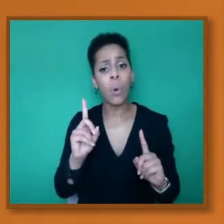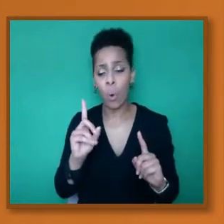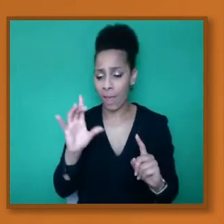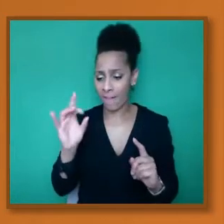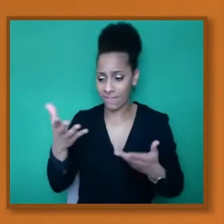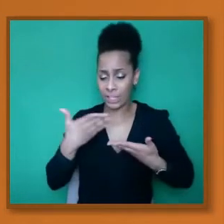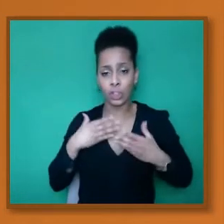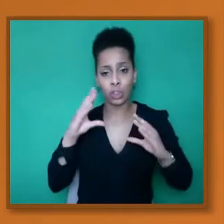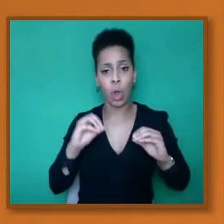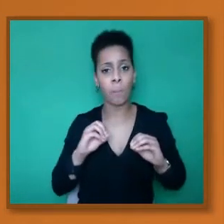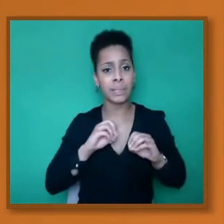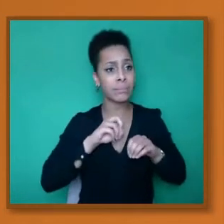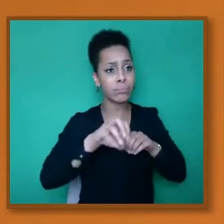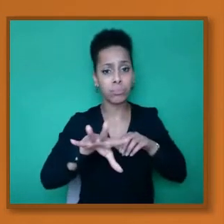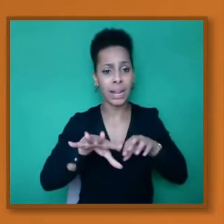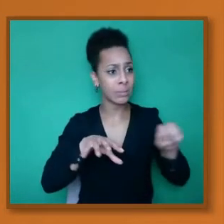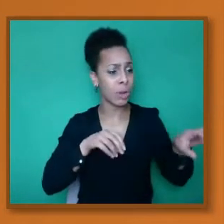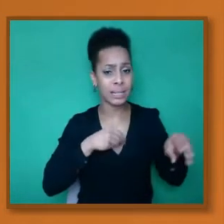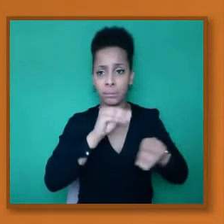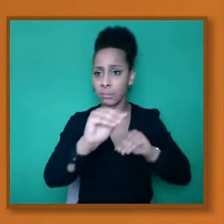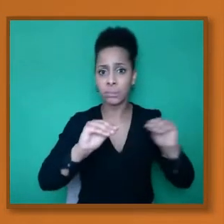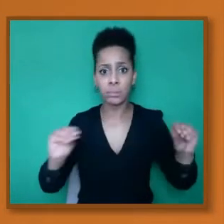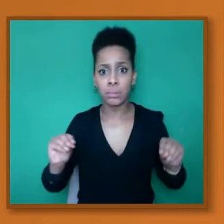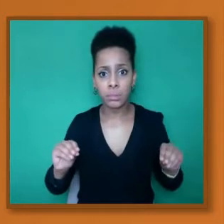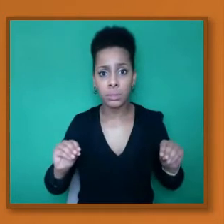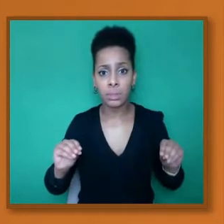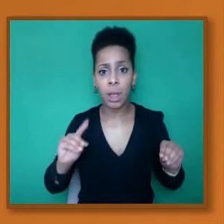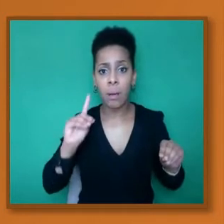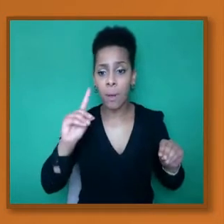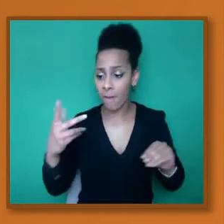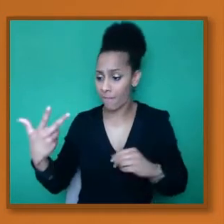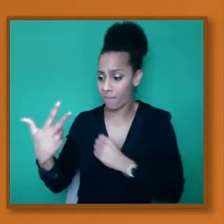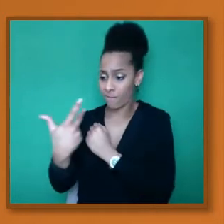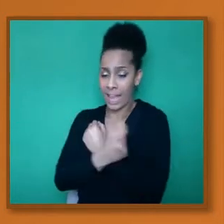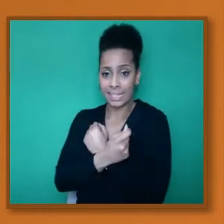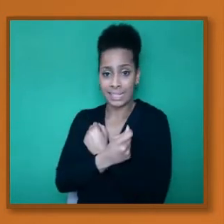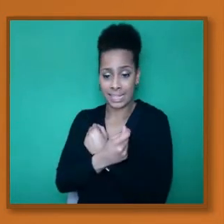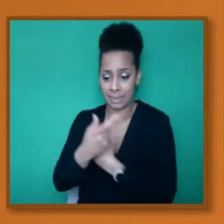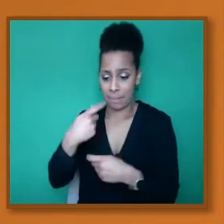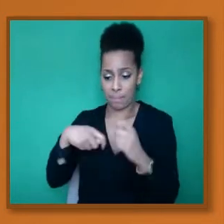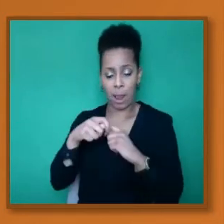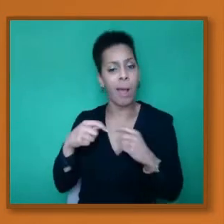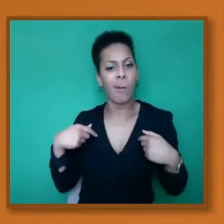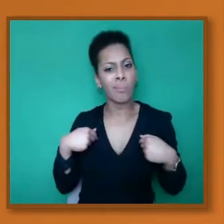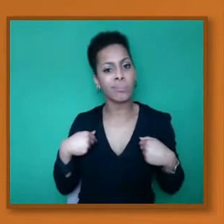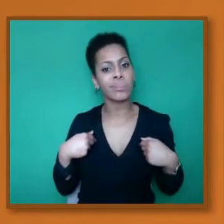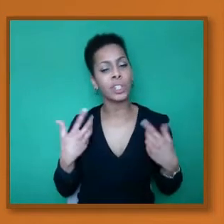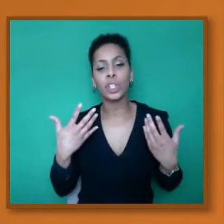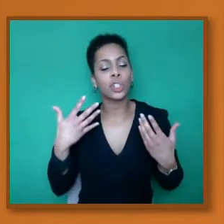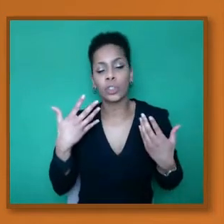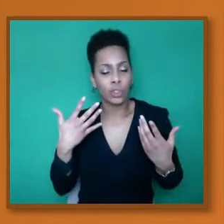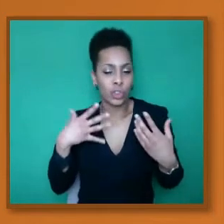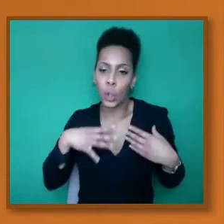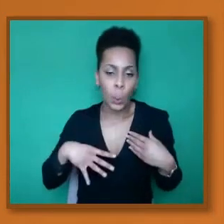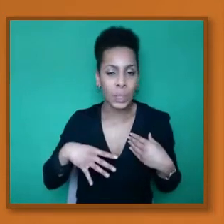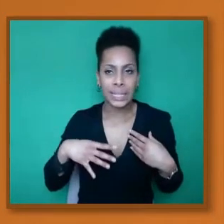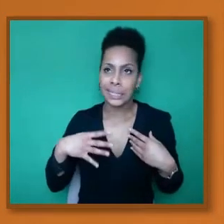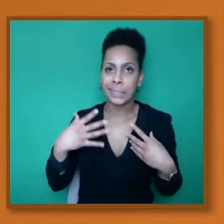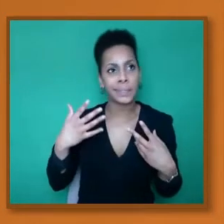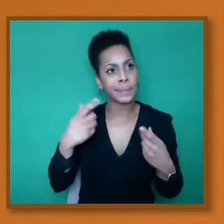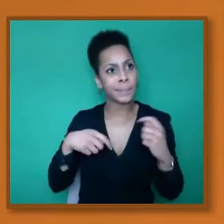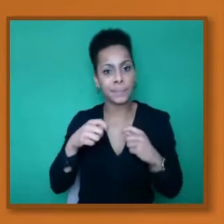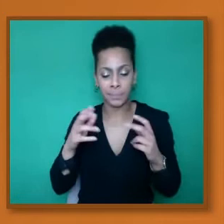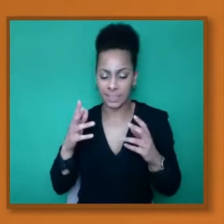vaccine. This is an alternative way of of reducing transmission